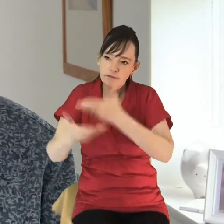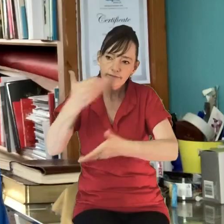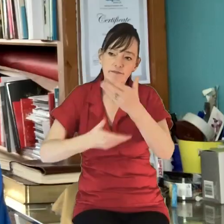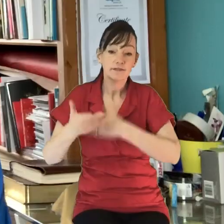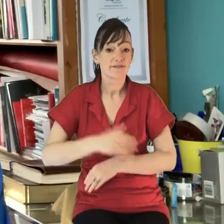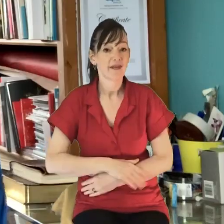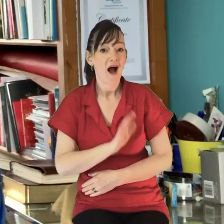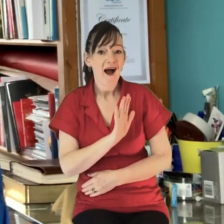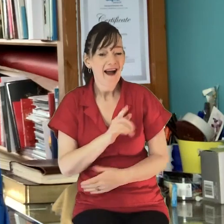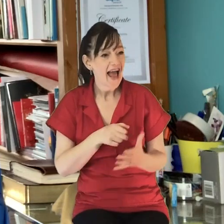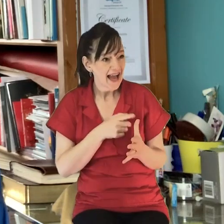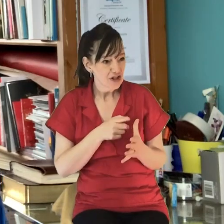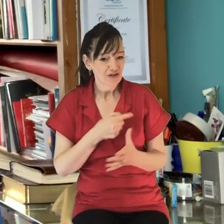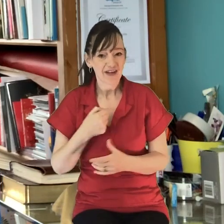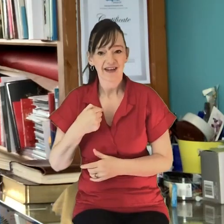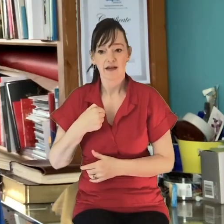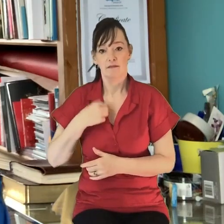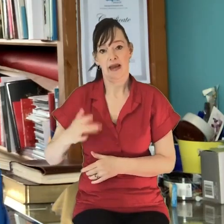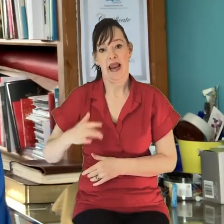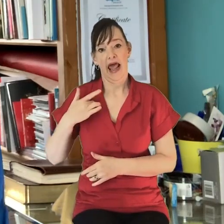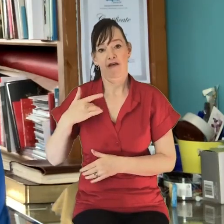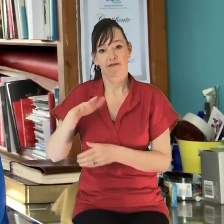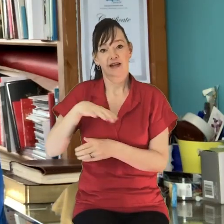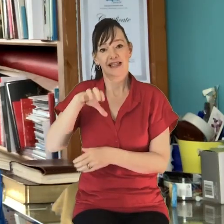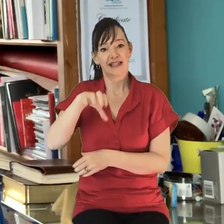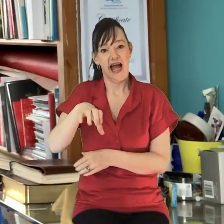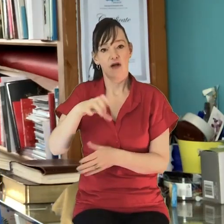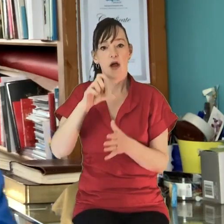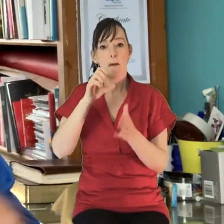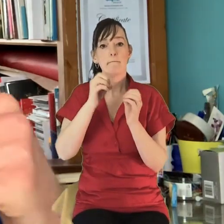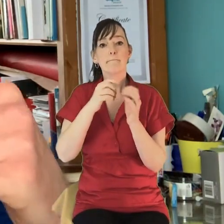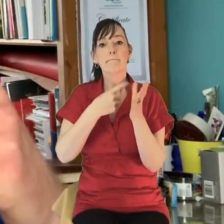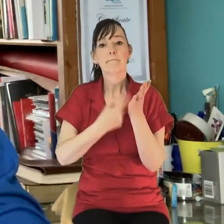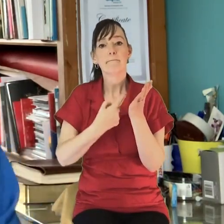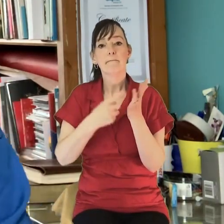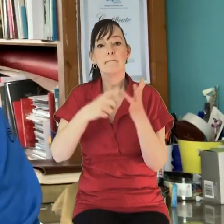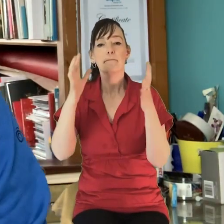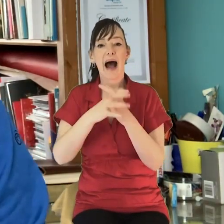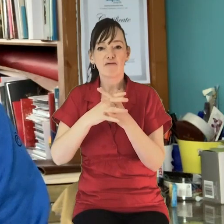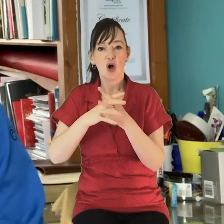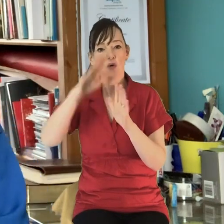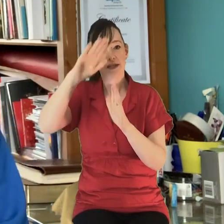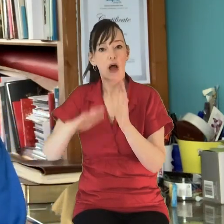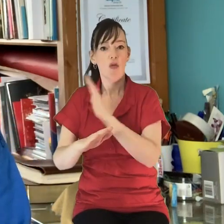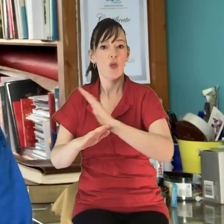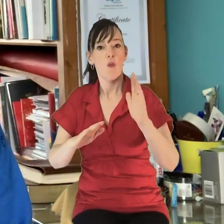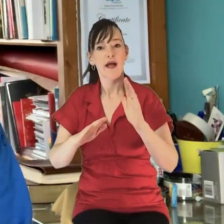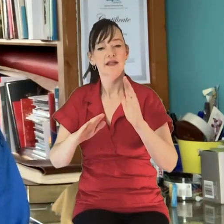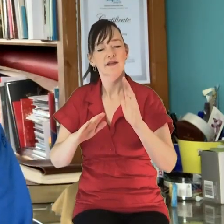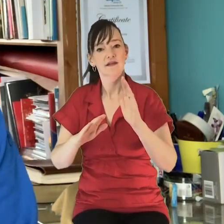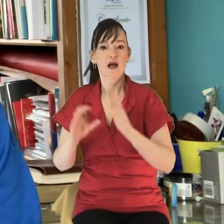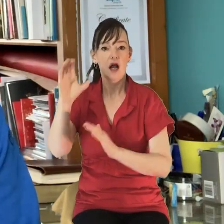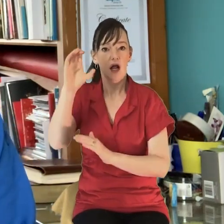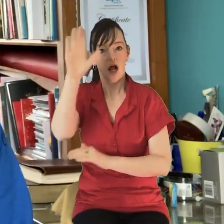Lord. Hey, Adrian. Thanks. Yeah, we live in a town called Barrow in southwest Cumbria. So if you're coming up to the Keswick